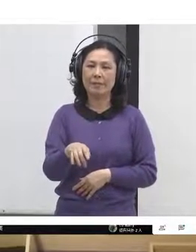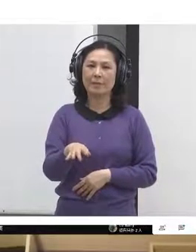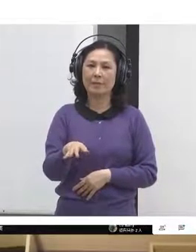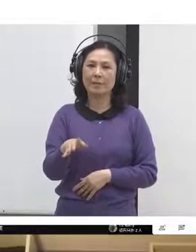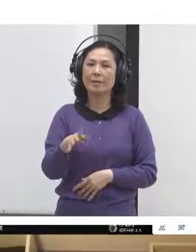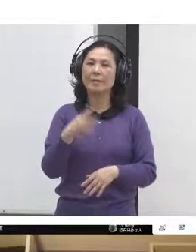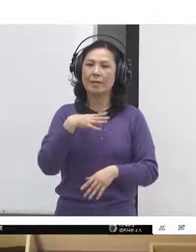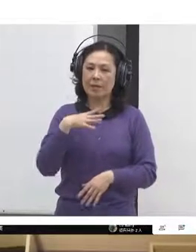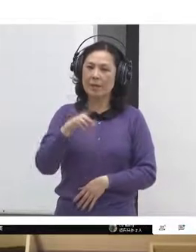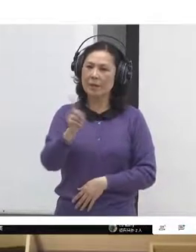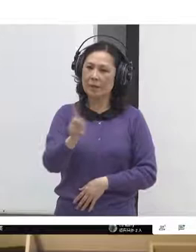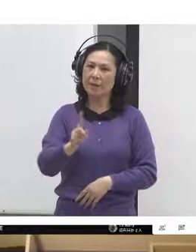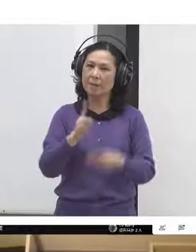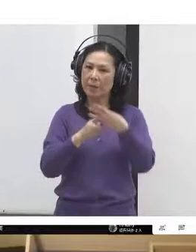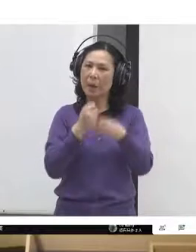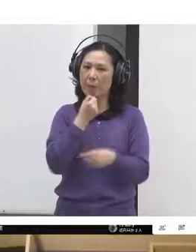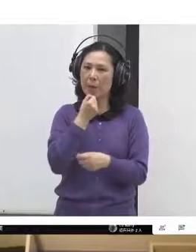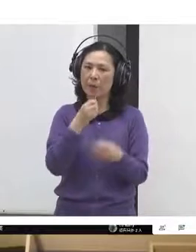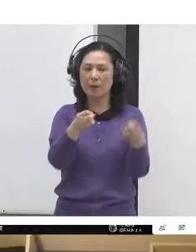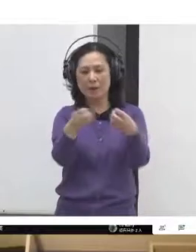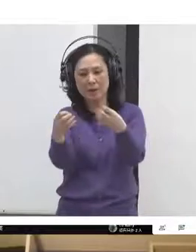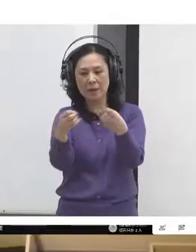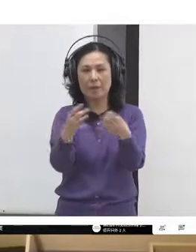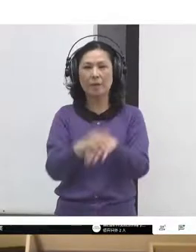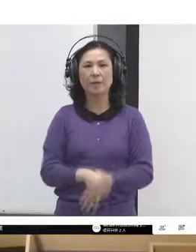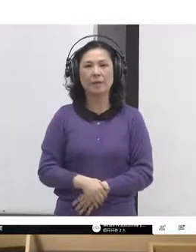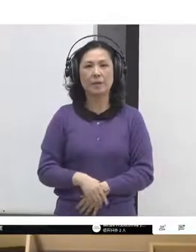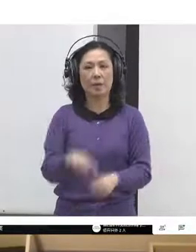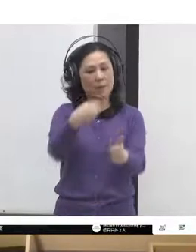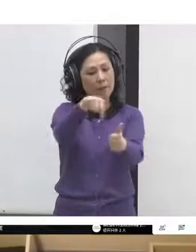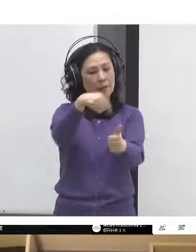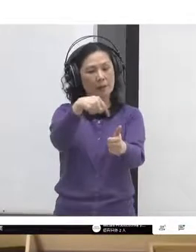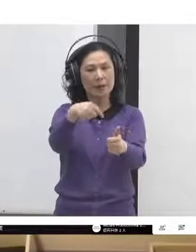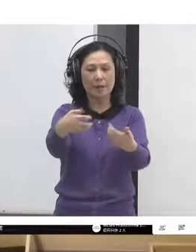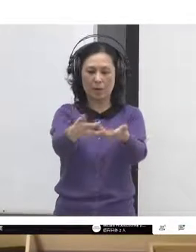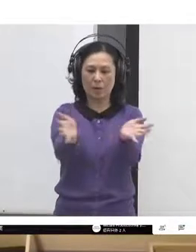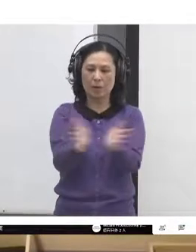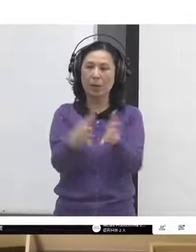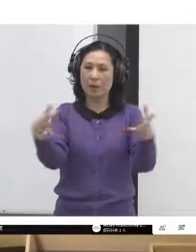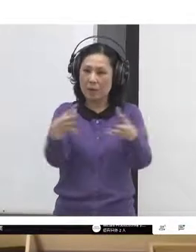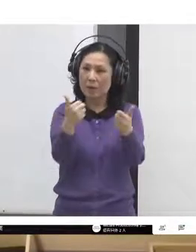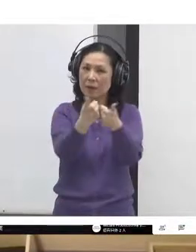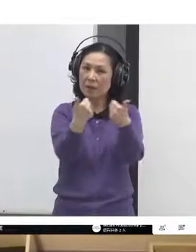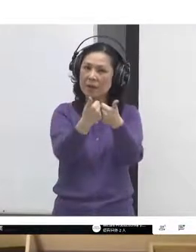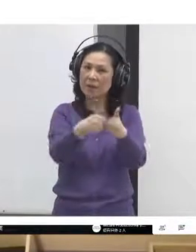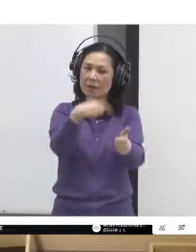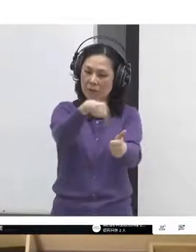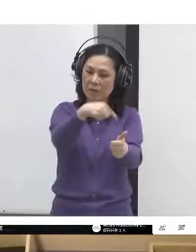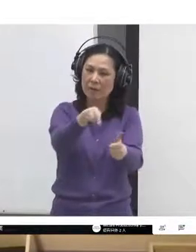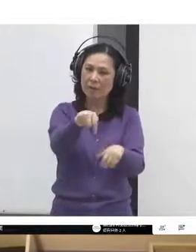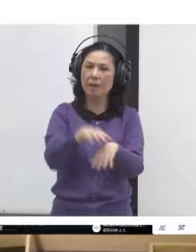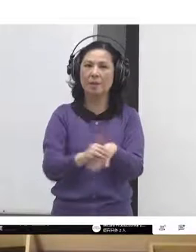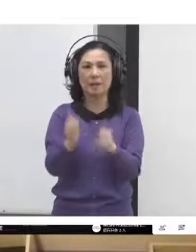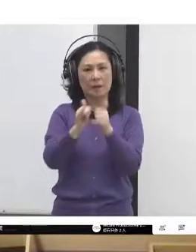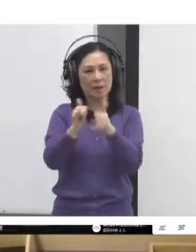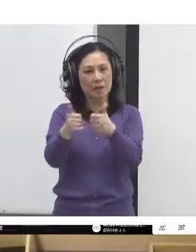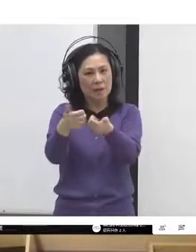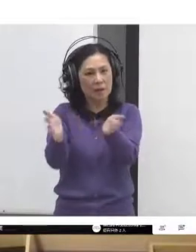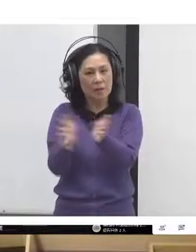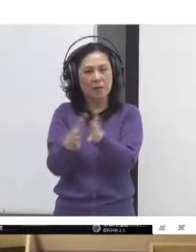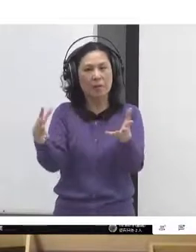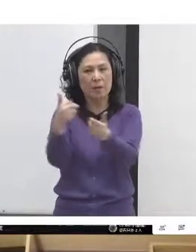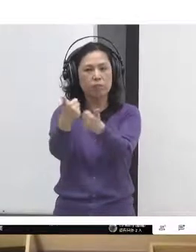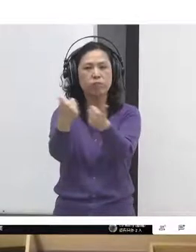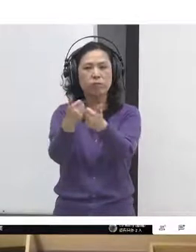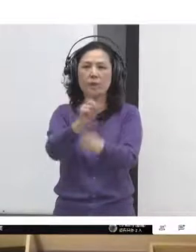community assemblies, one way of bringing people together and making collective decisions. And then, of course, once they've made a decision,